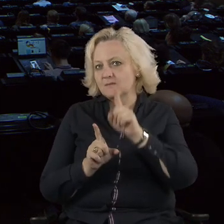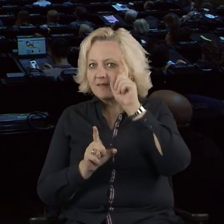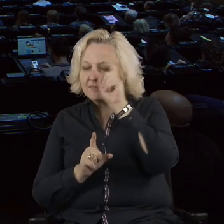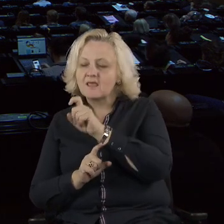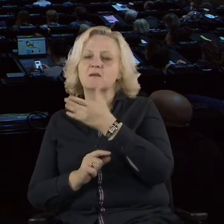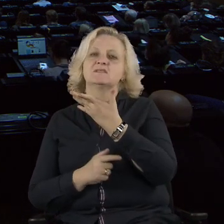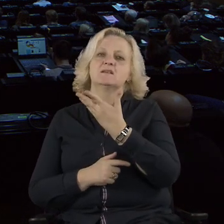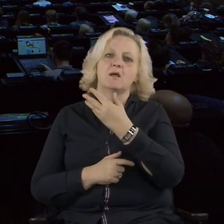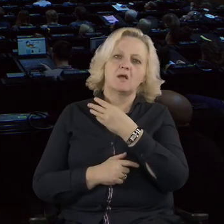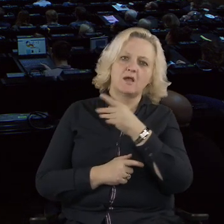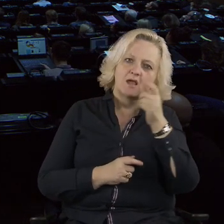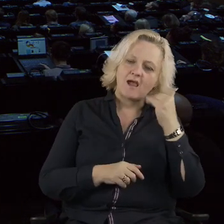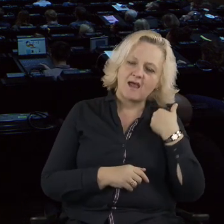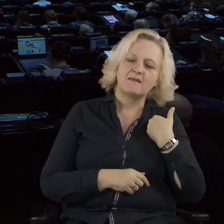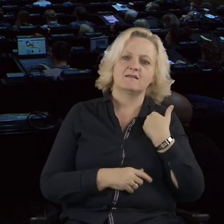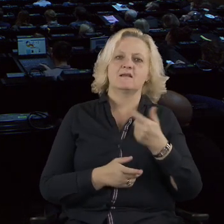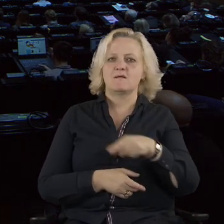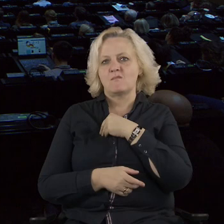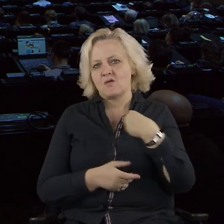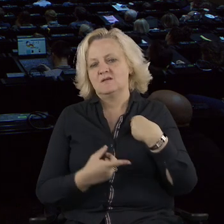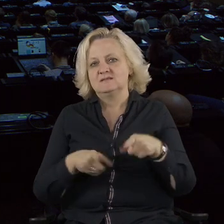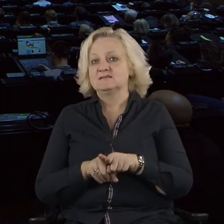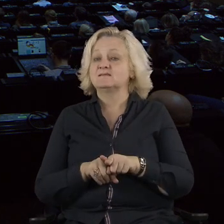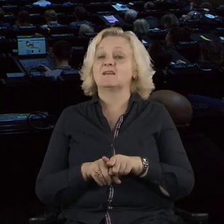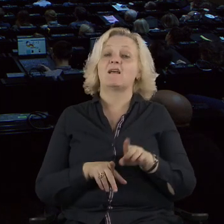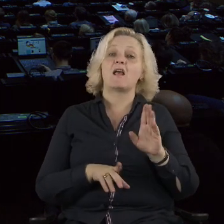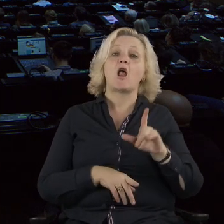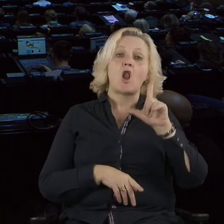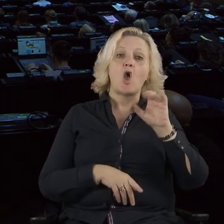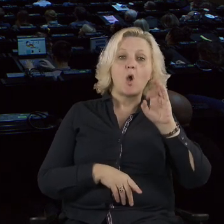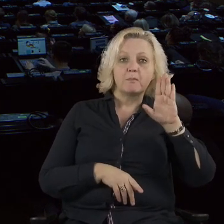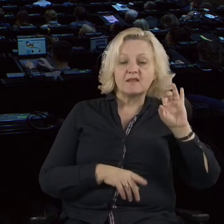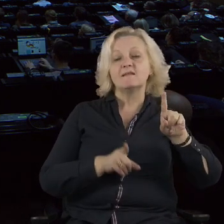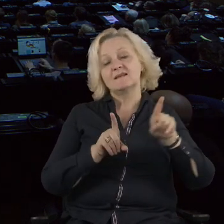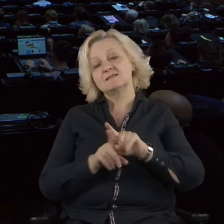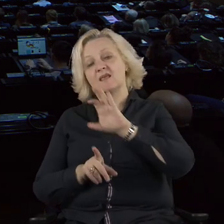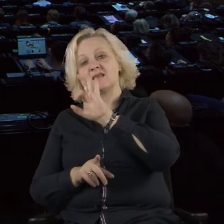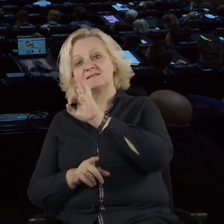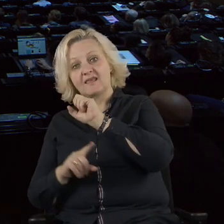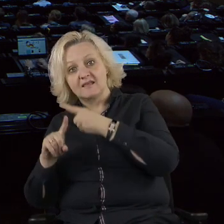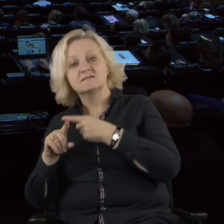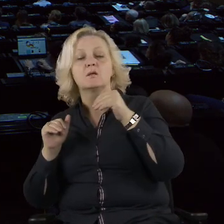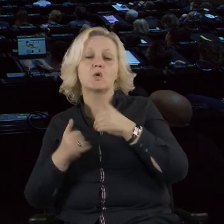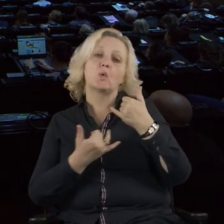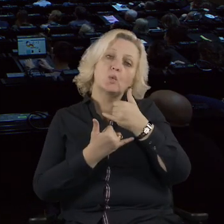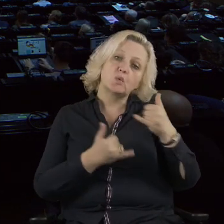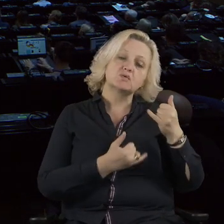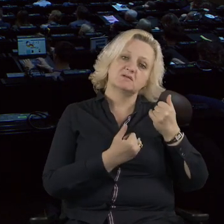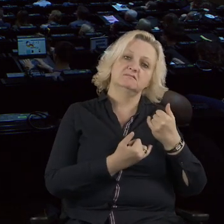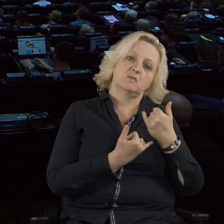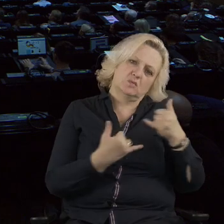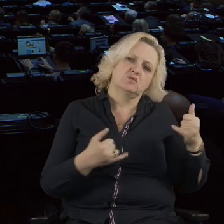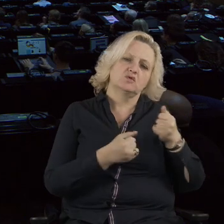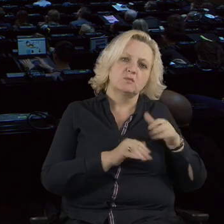also just like sex can take different forms and happen in a lot of places. You meet with